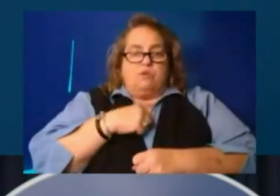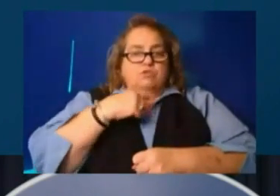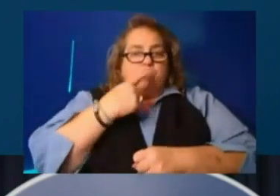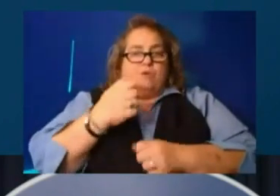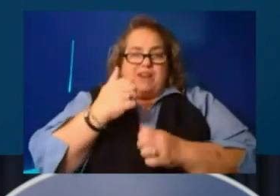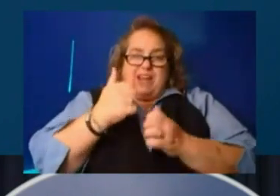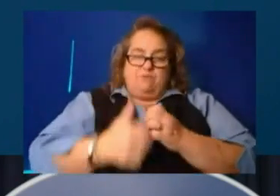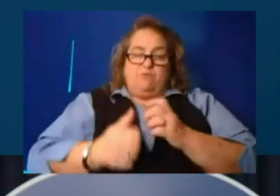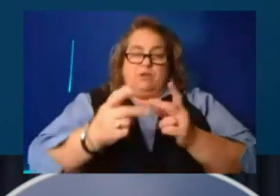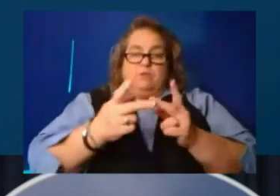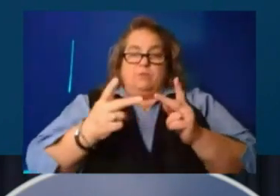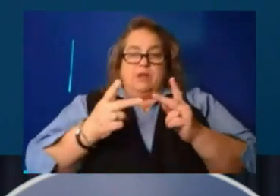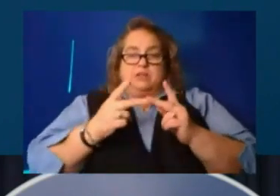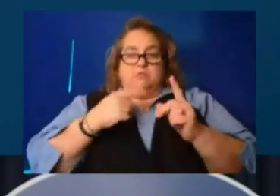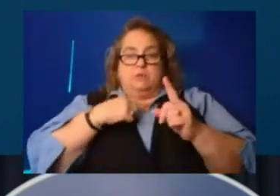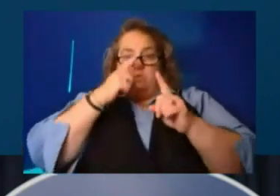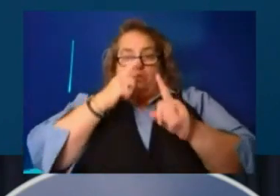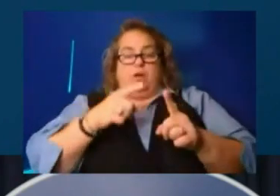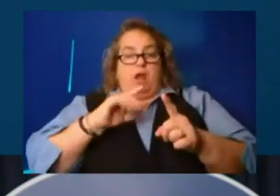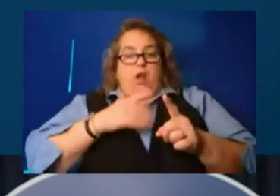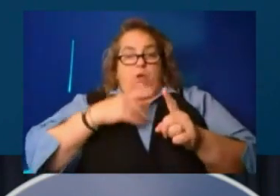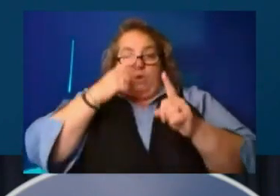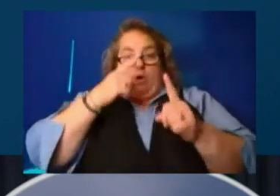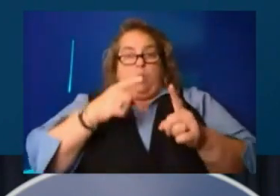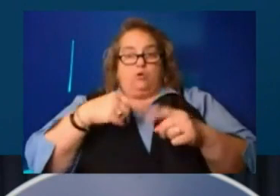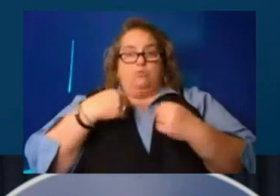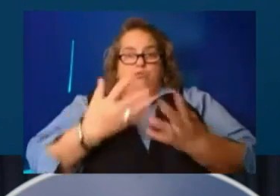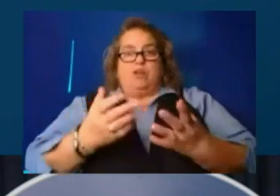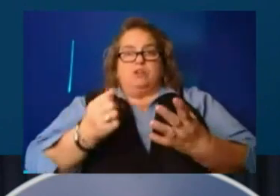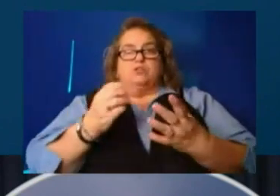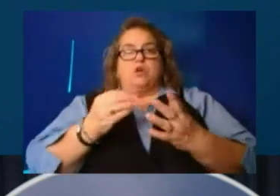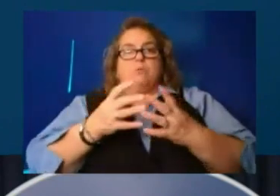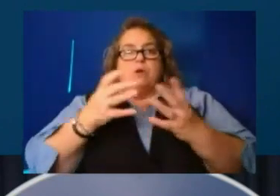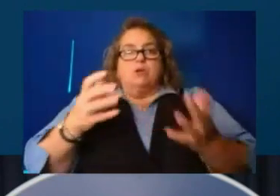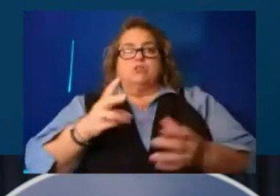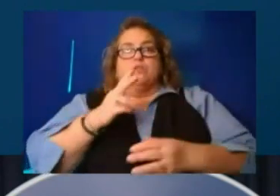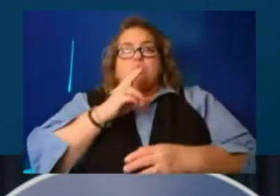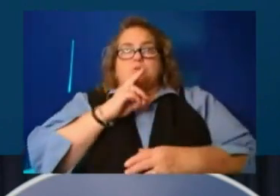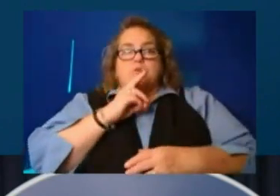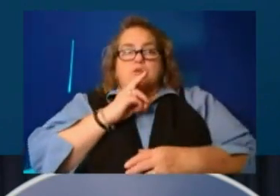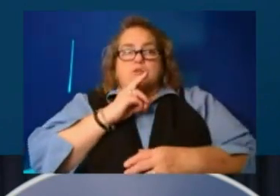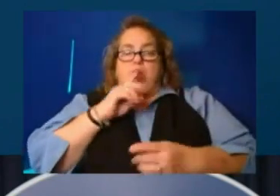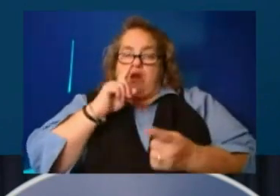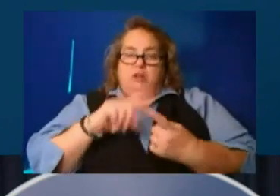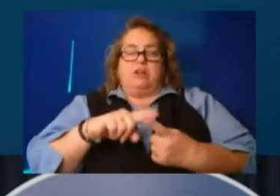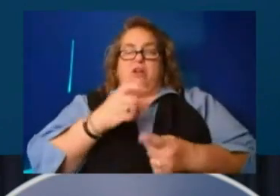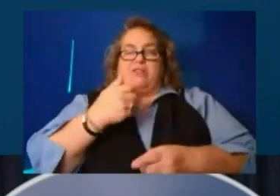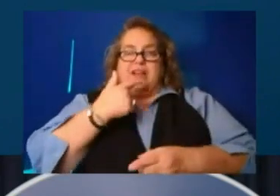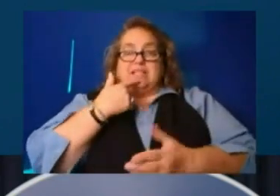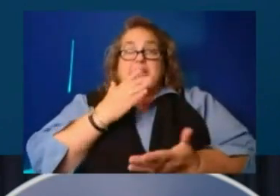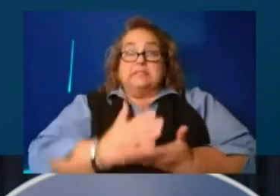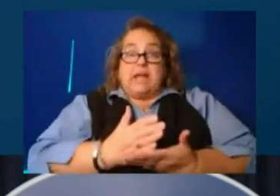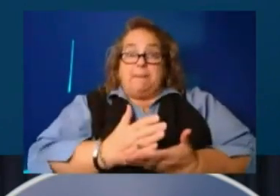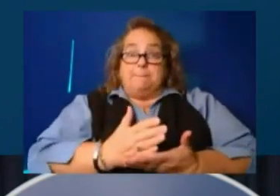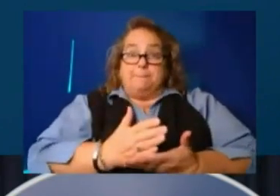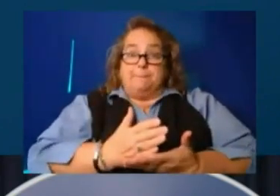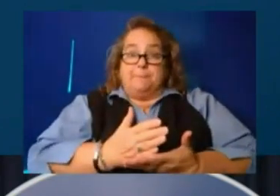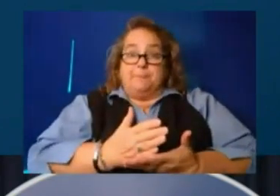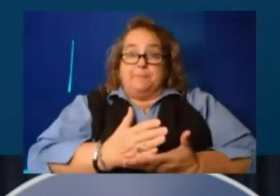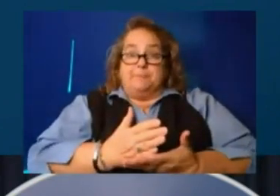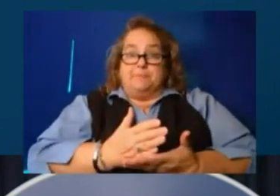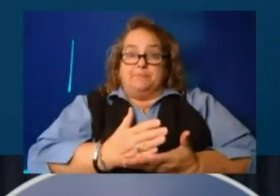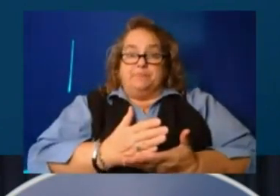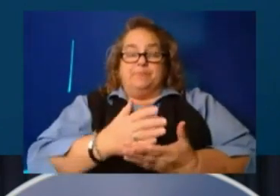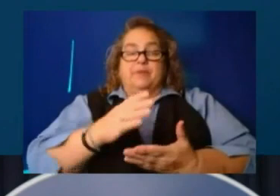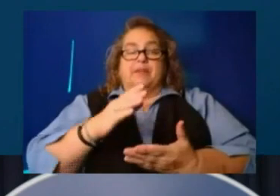provide so much water, they say, stop sending us water. National Guard is out in force. As you'll hear